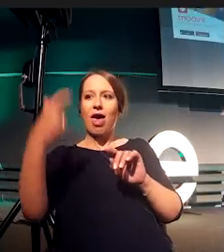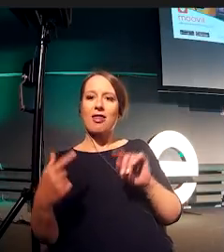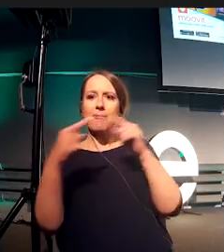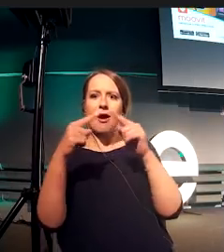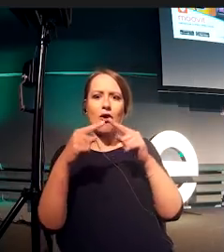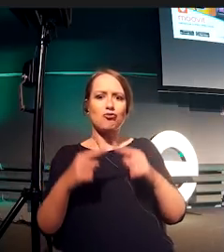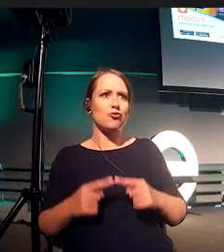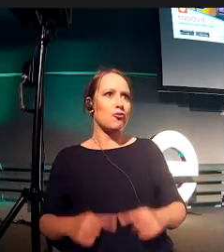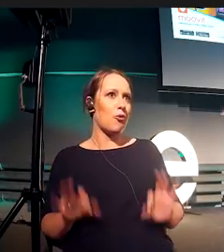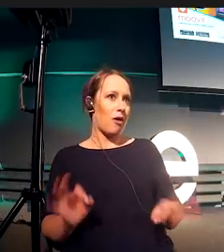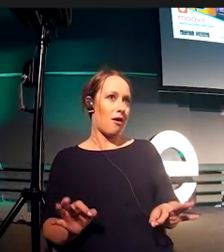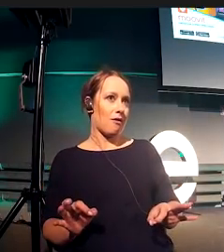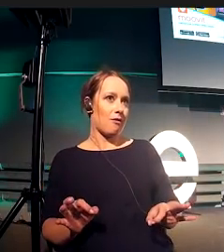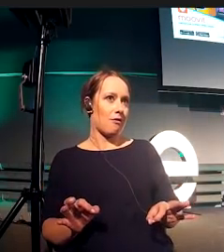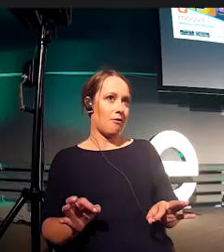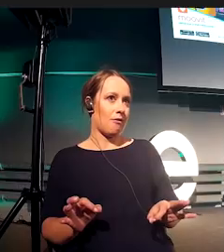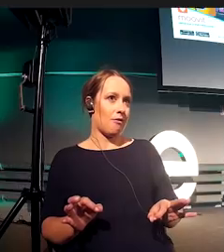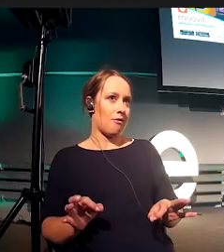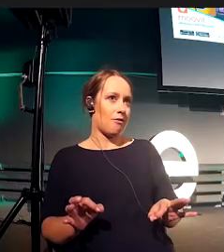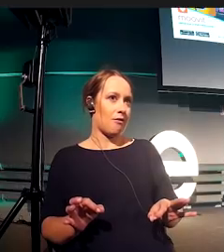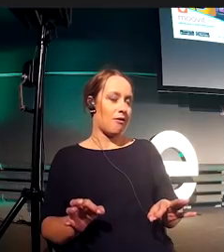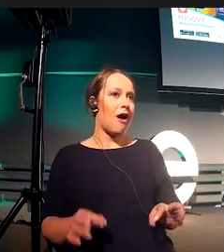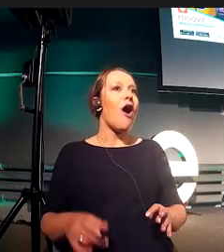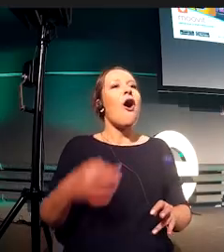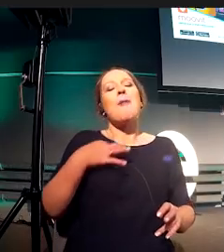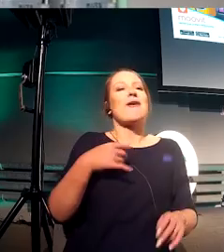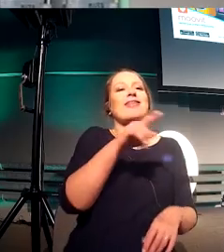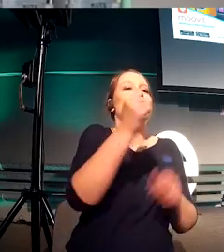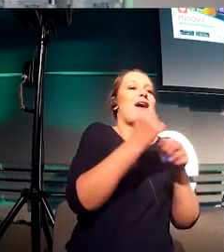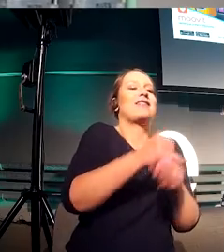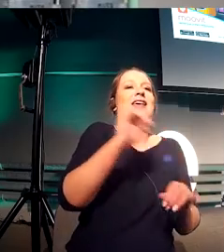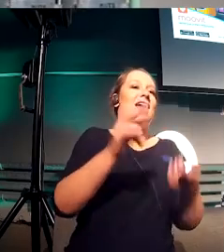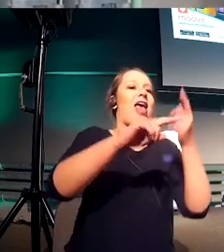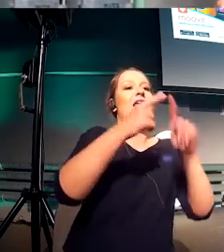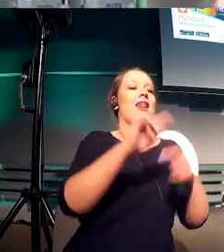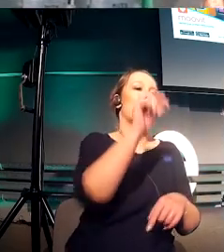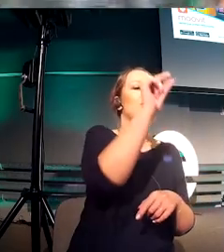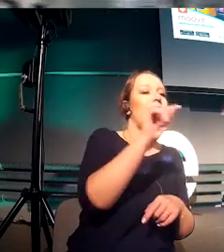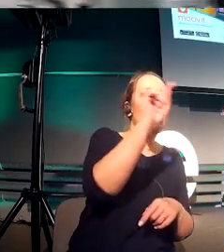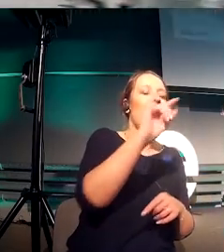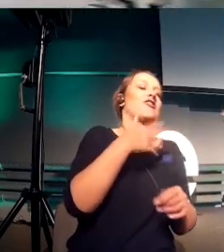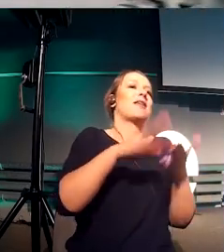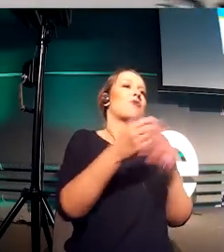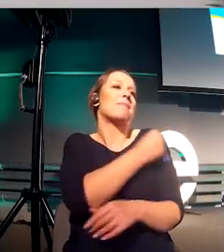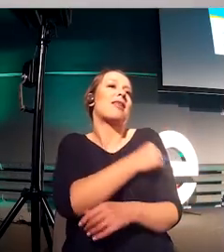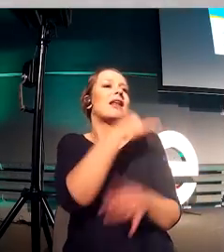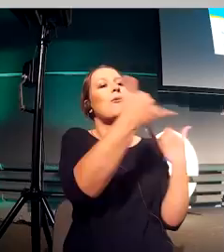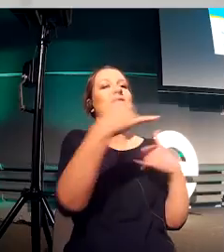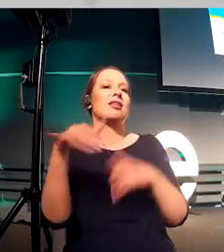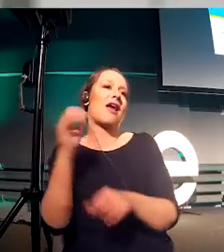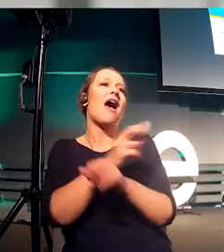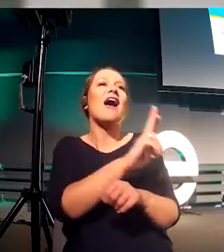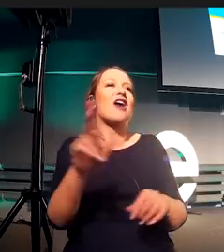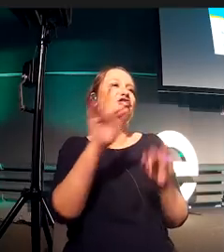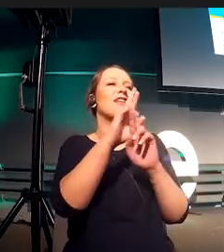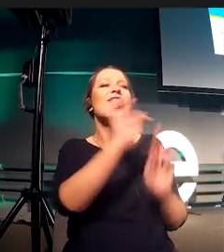materials, for instance. If we have to create a banner, and we want to make sure we're consistent. So we'll use the